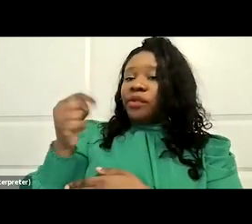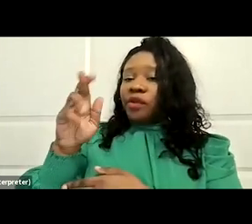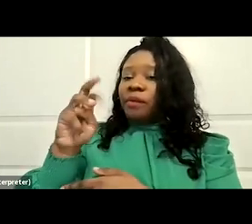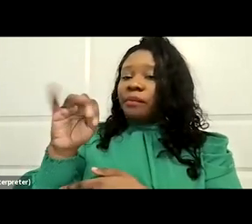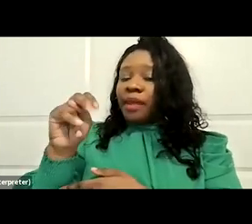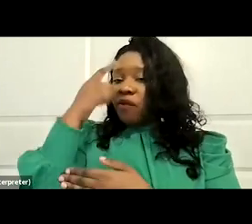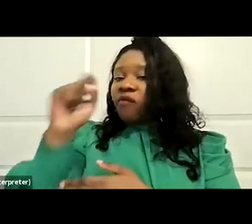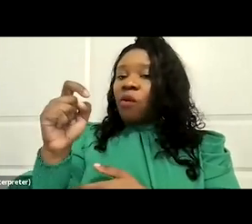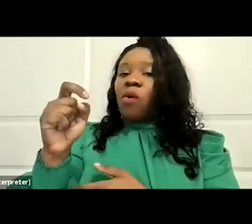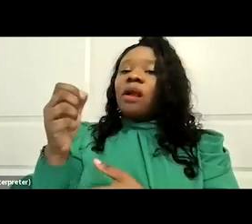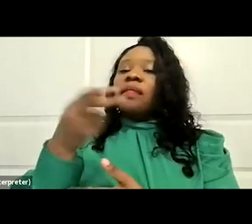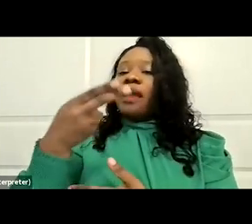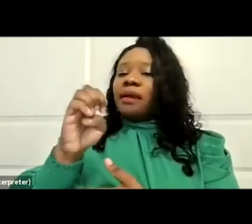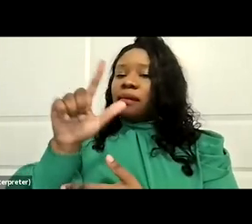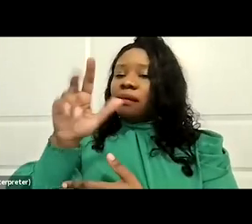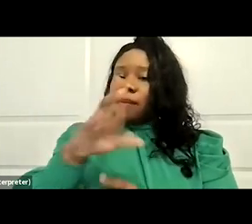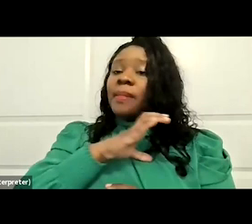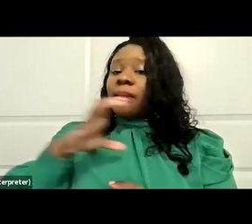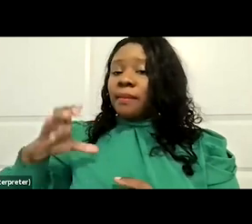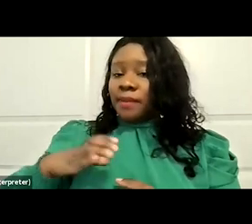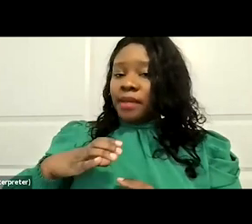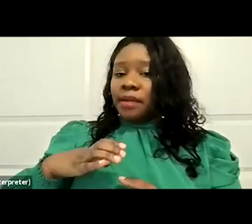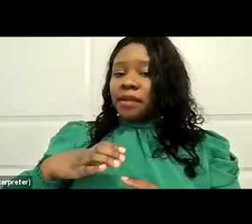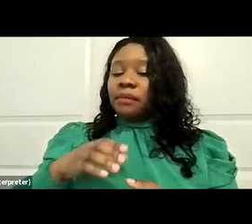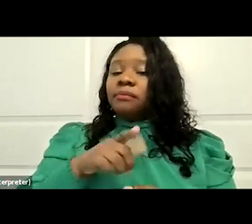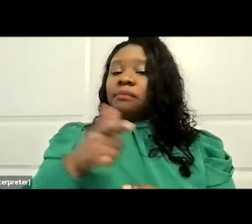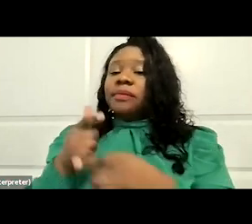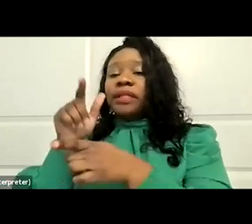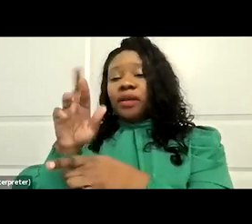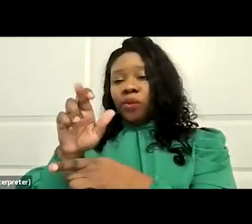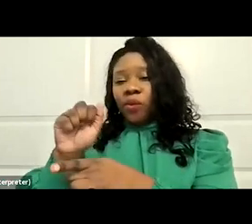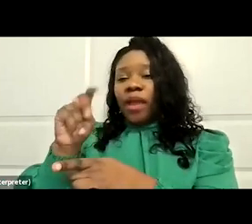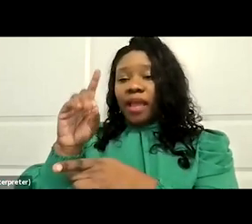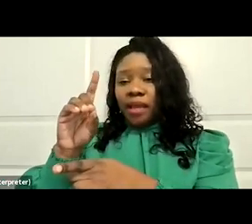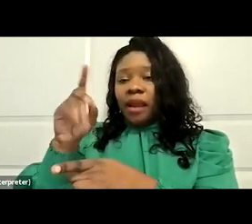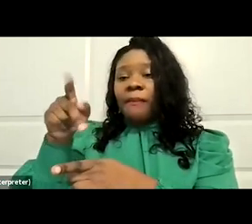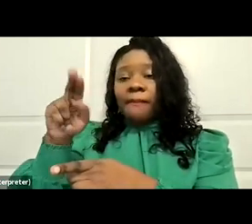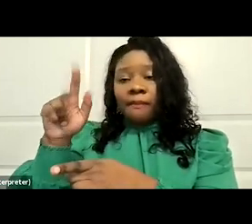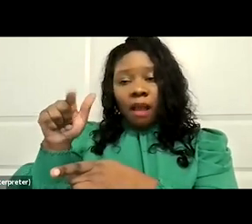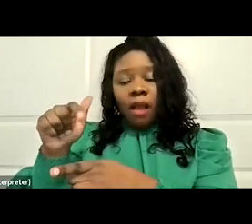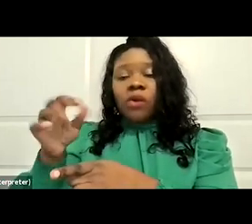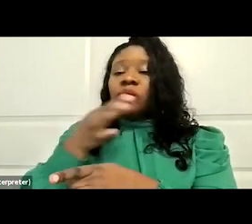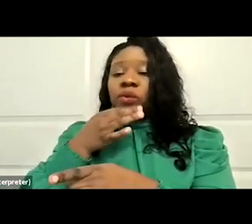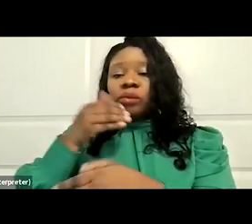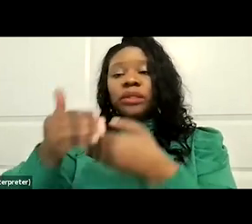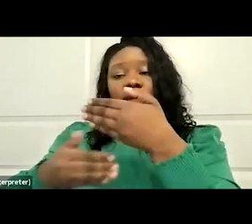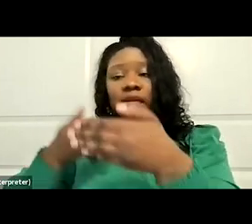Senator Rand Paul is in line to become the ranking member with a departing